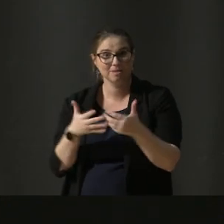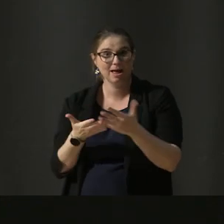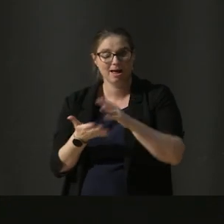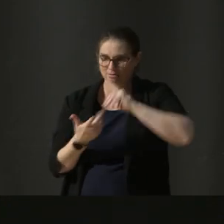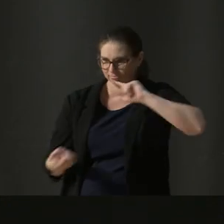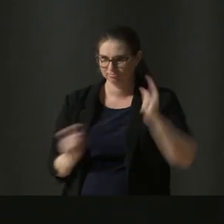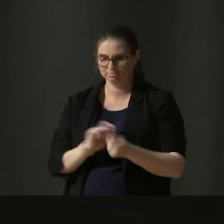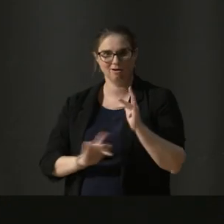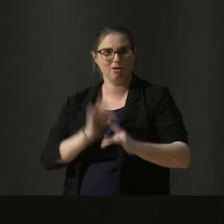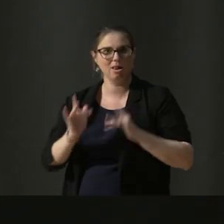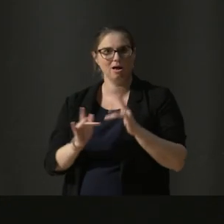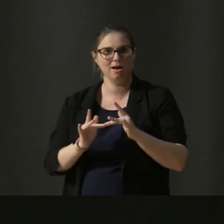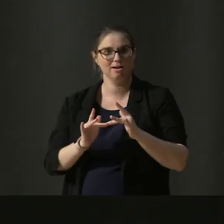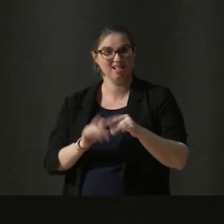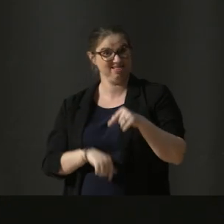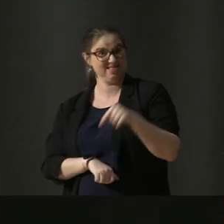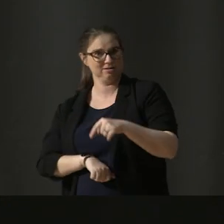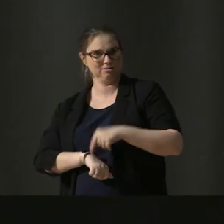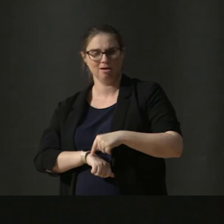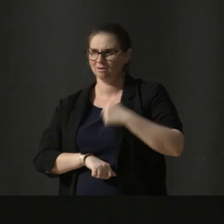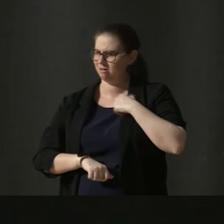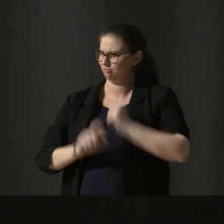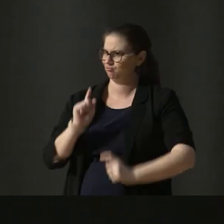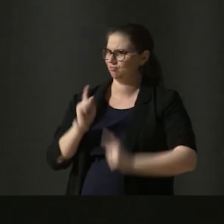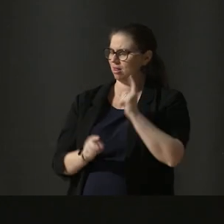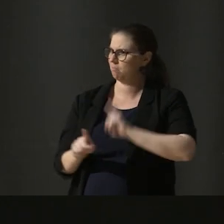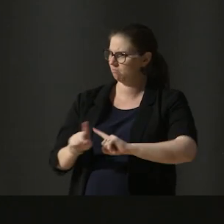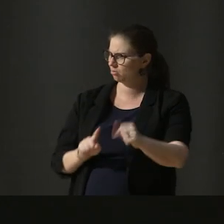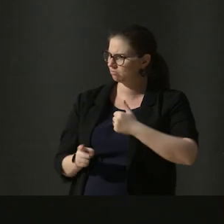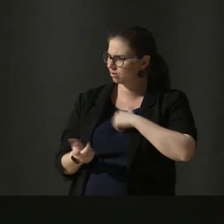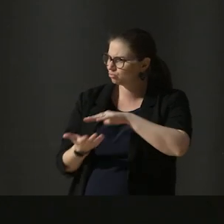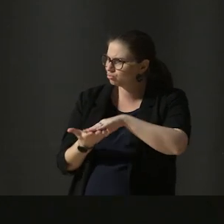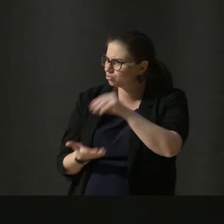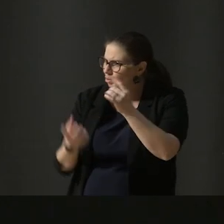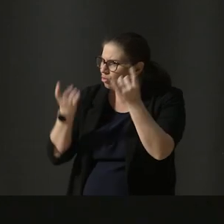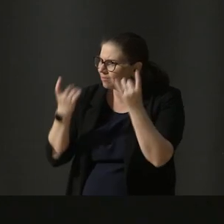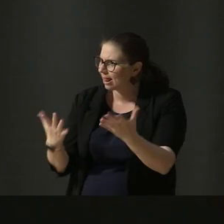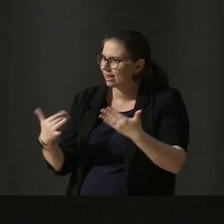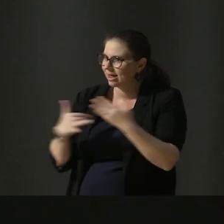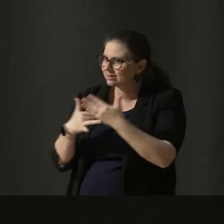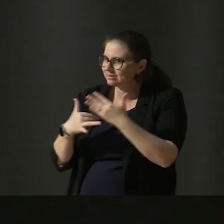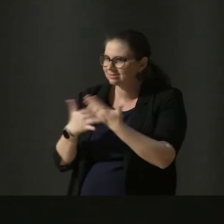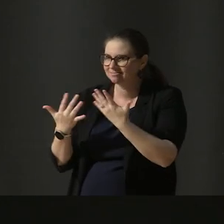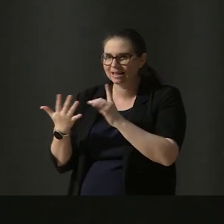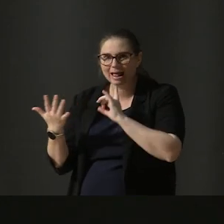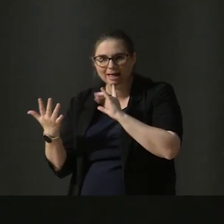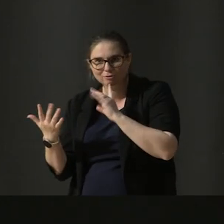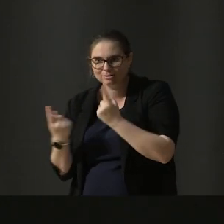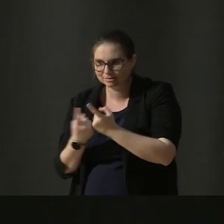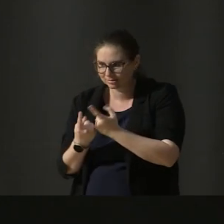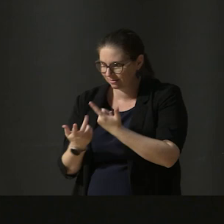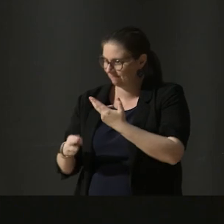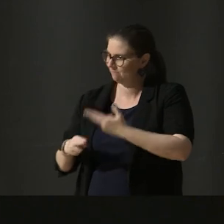It was at that time I realized that most of my students already had access to electronic devices with video